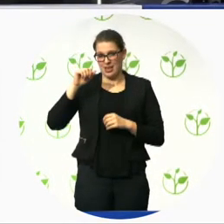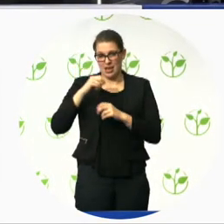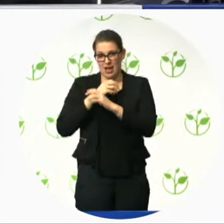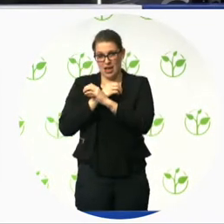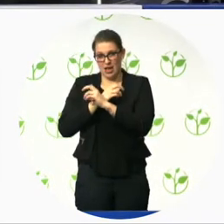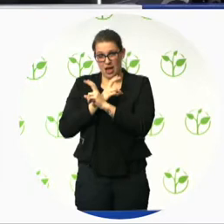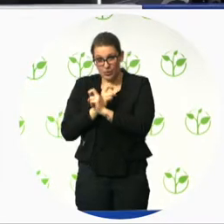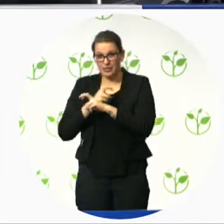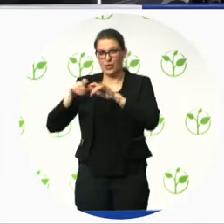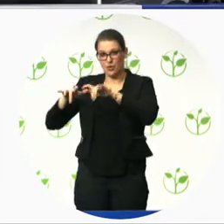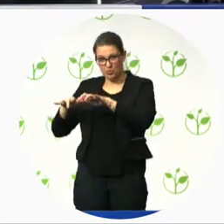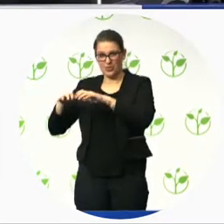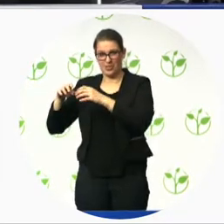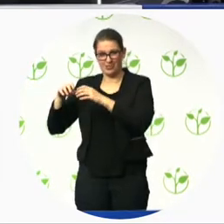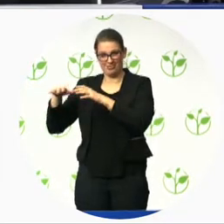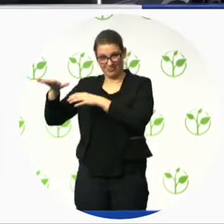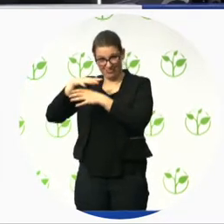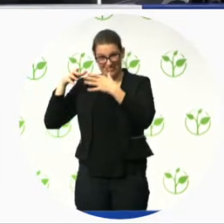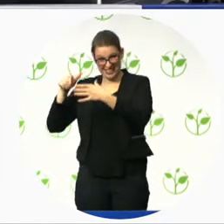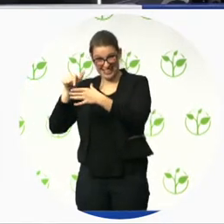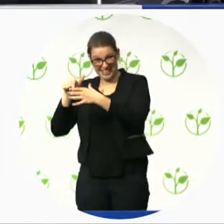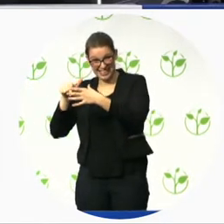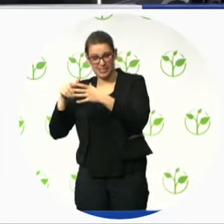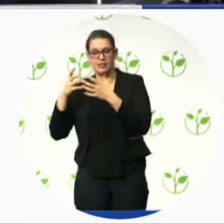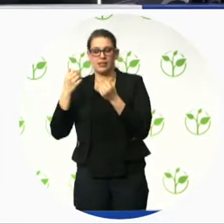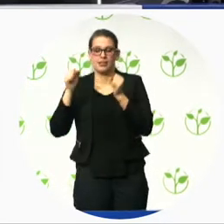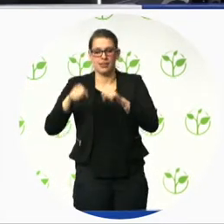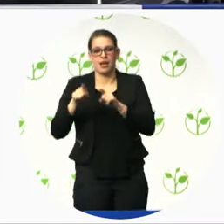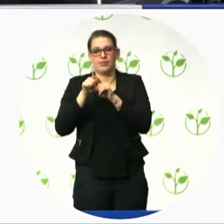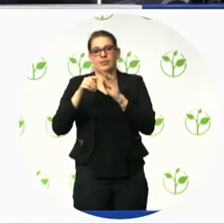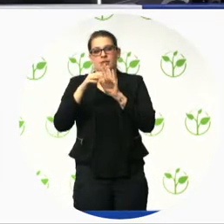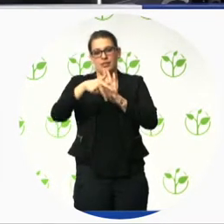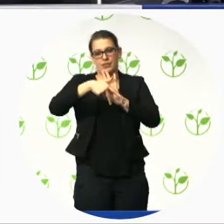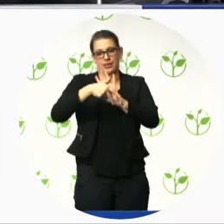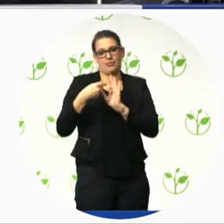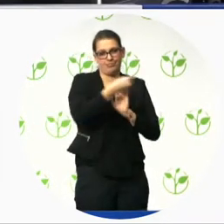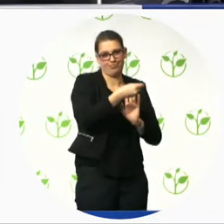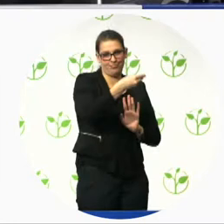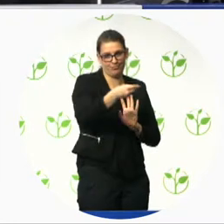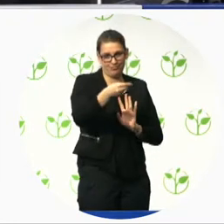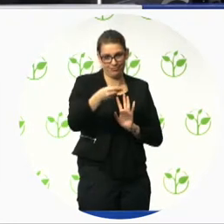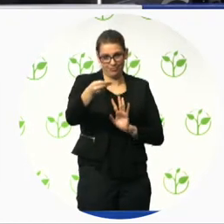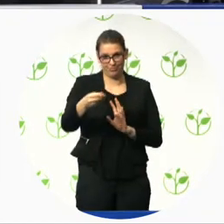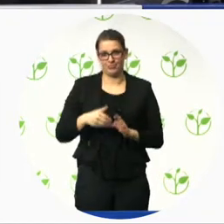network of companies, NGOs, educational and science institutions and governmental organizations behind